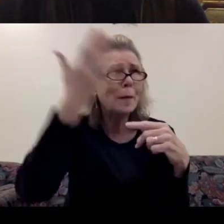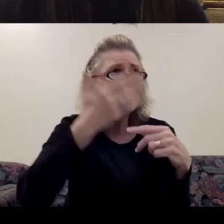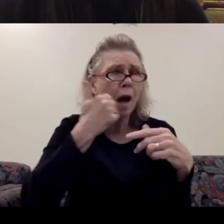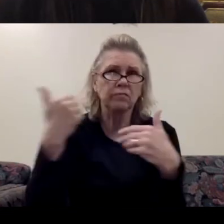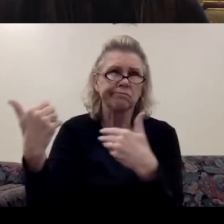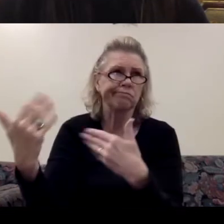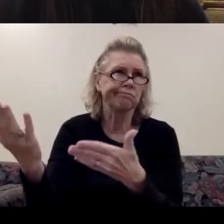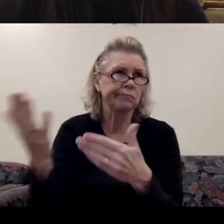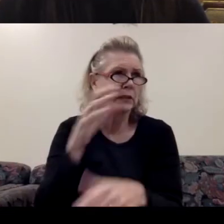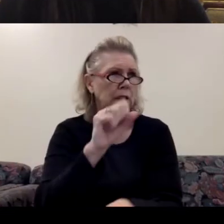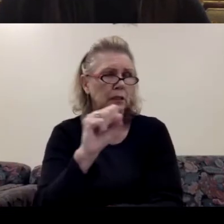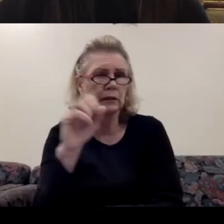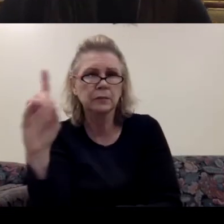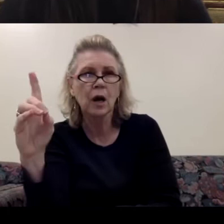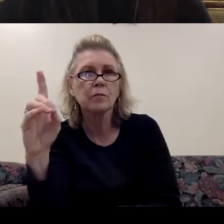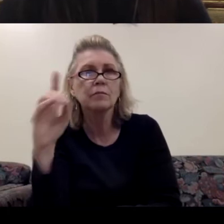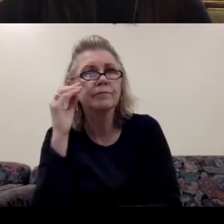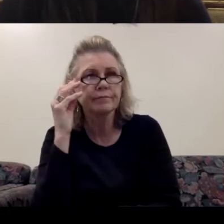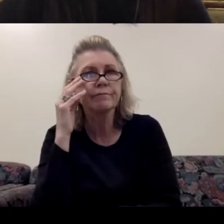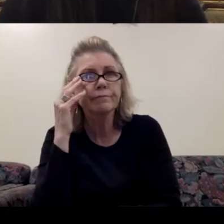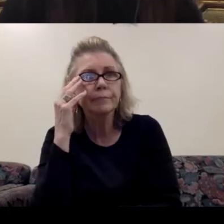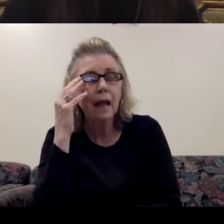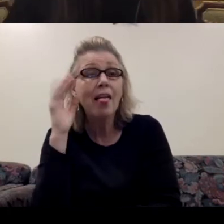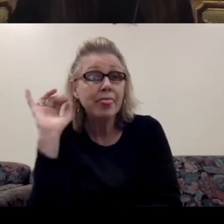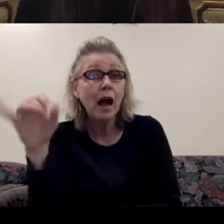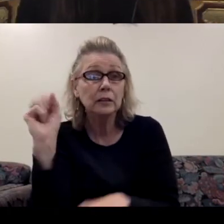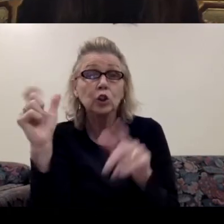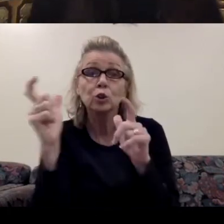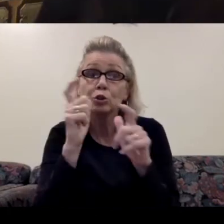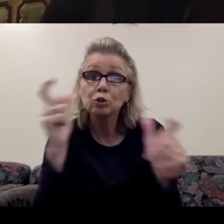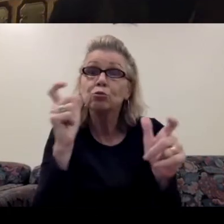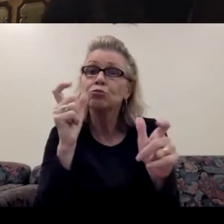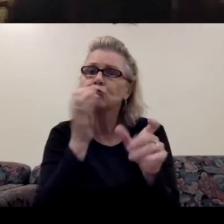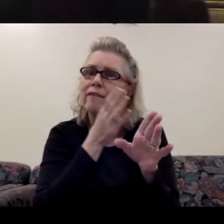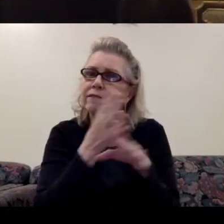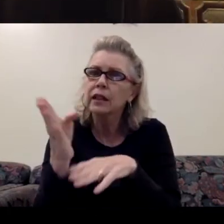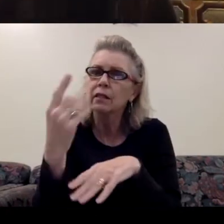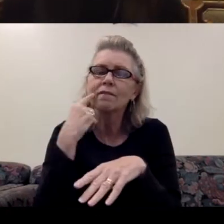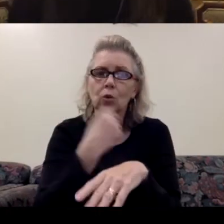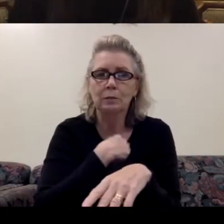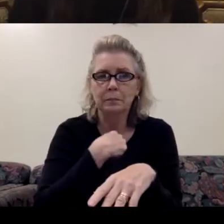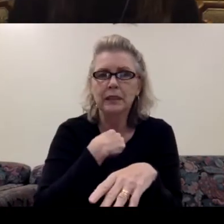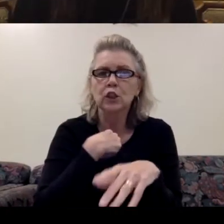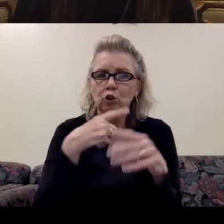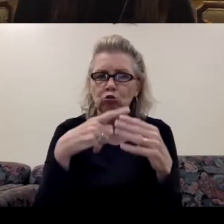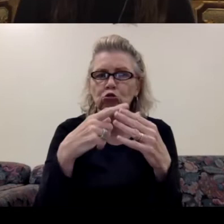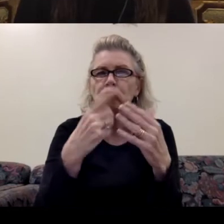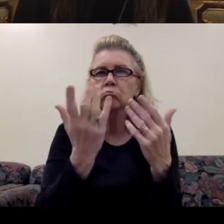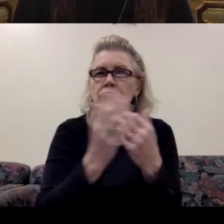would be a huge field for me to deal with